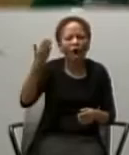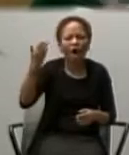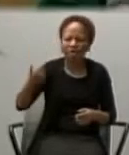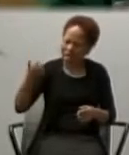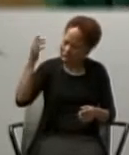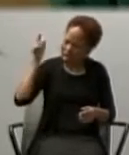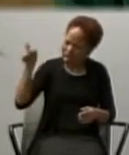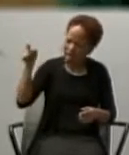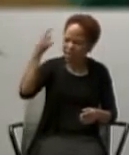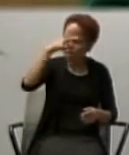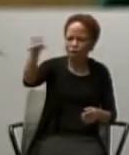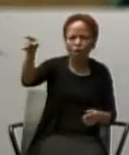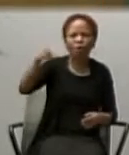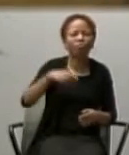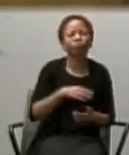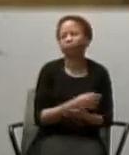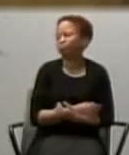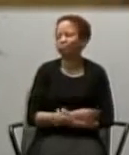bringing him to you. No.